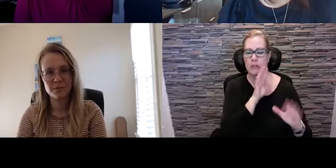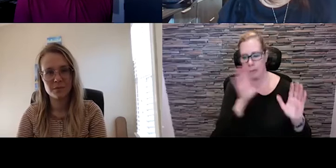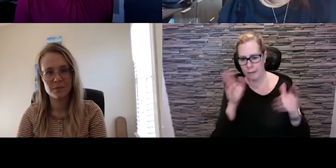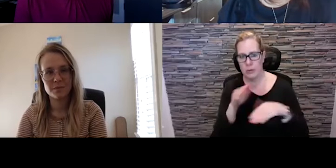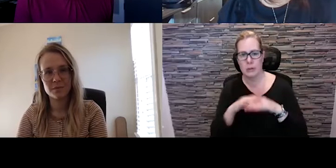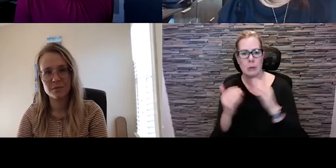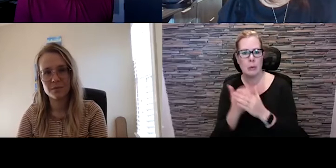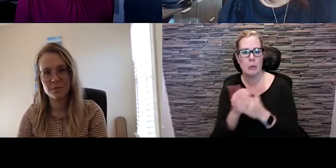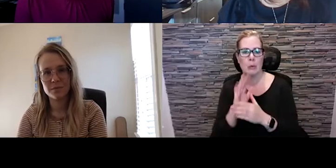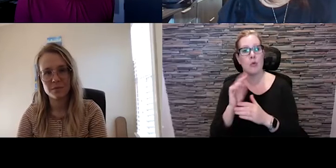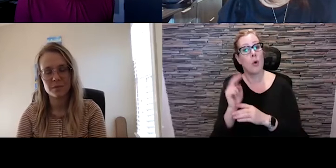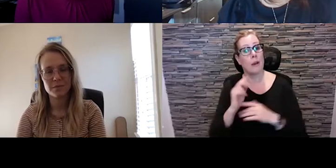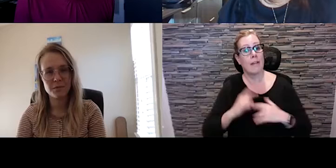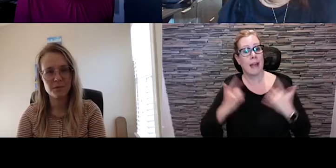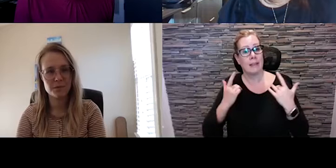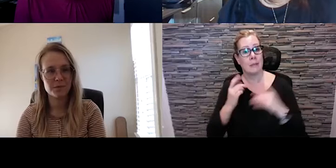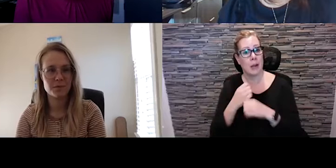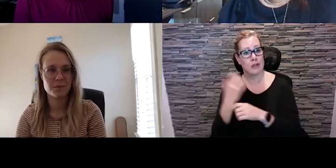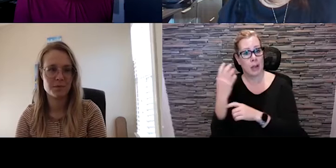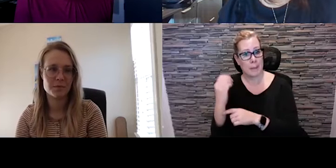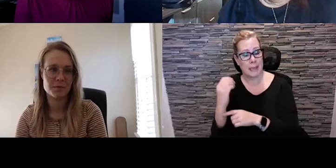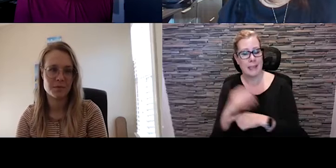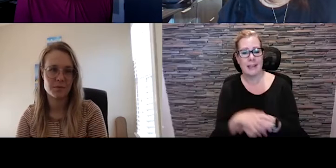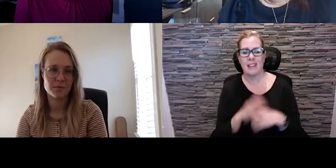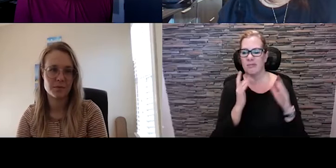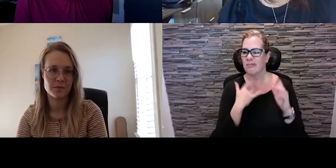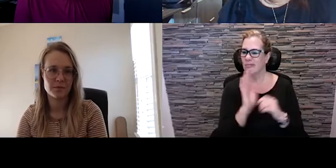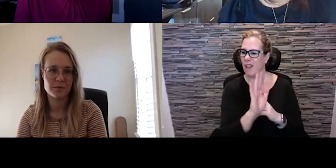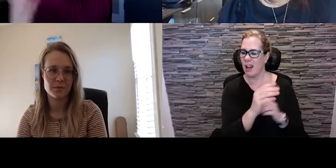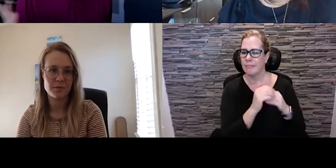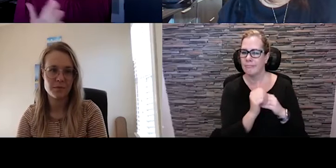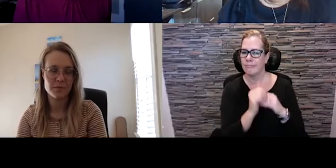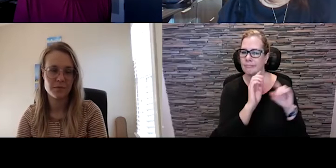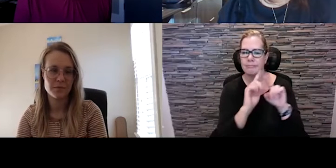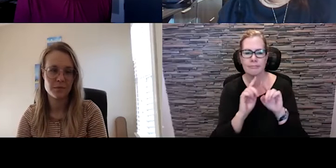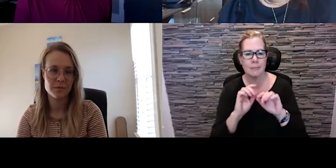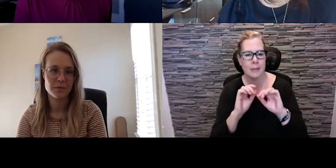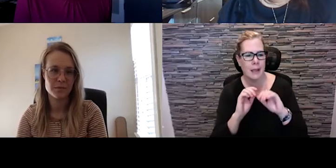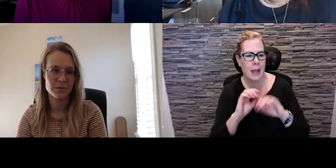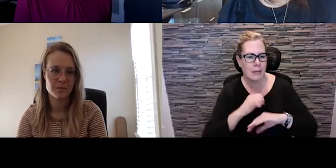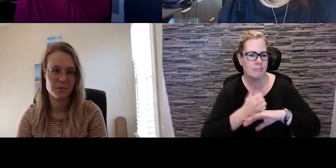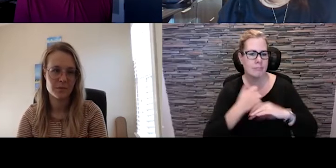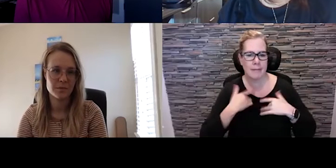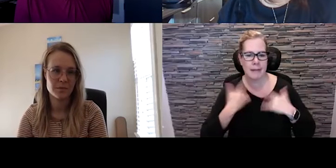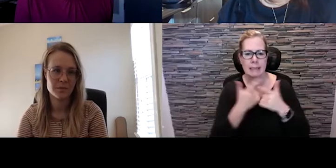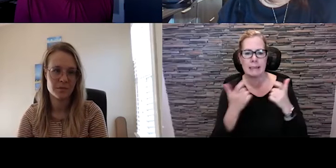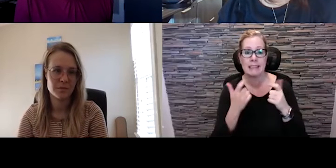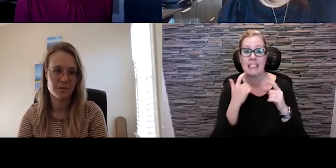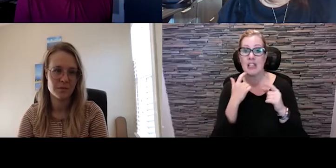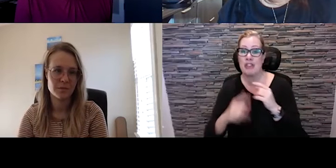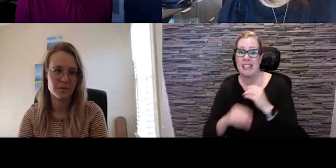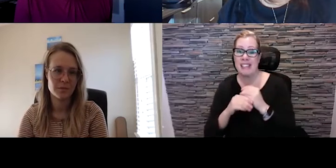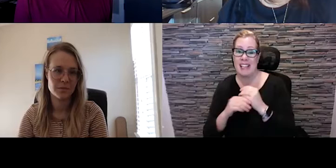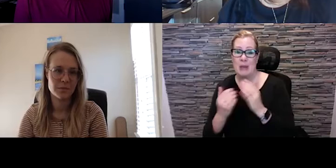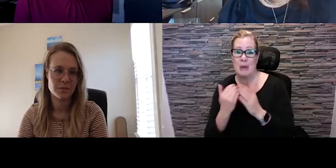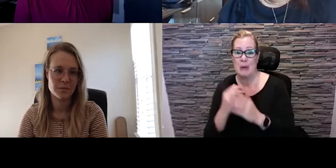and her knack for organizing events has led her to organize, in addition to Lilac Festival, Fiesta of a